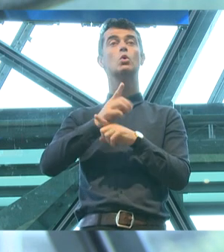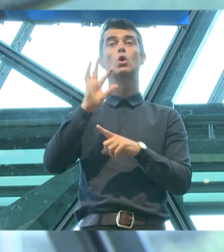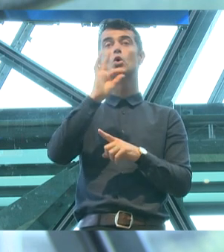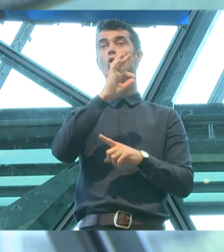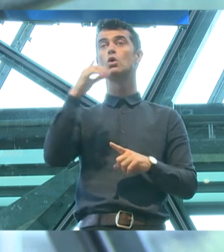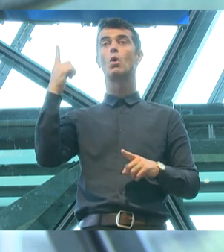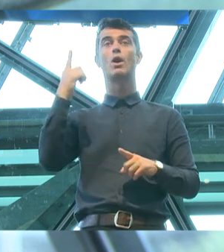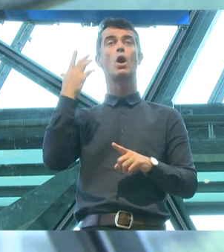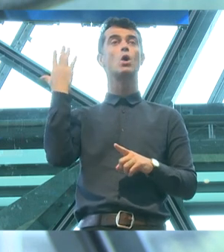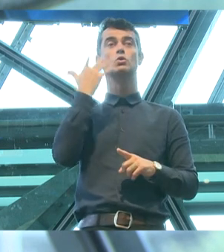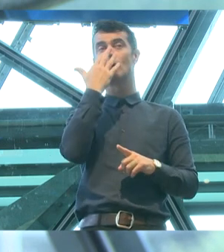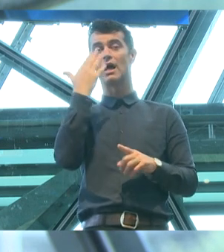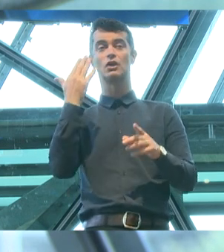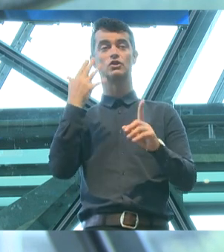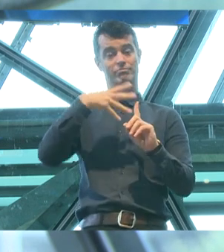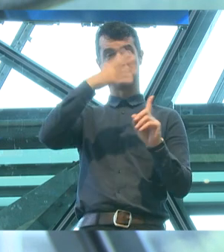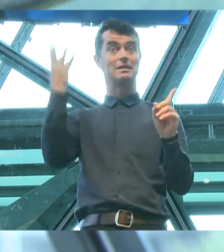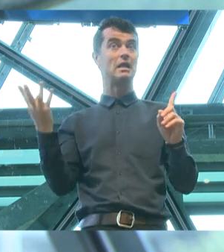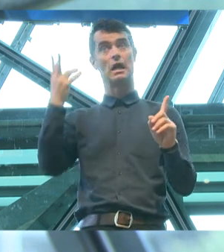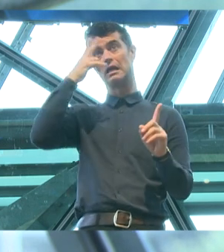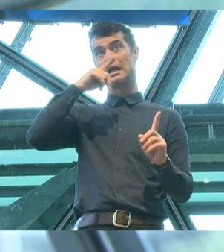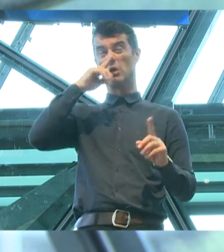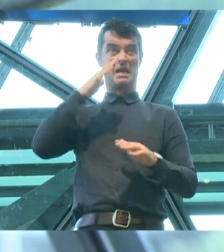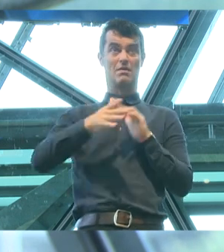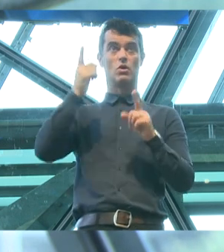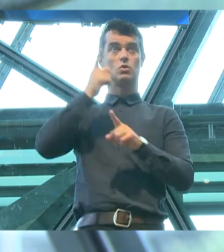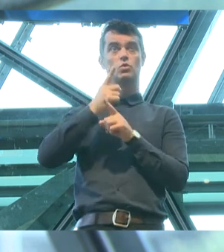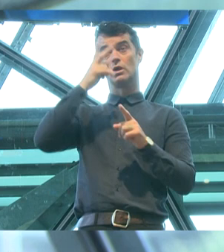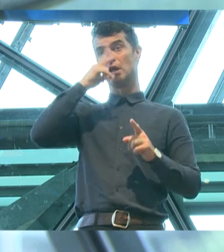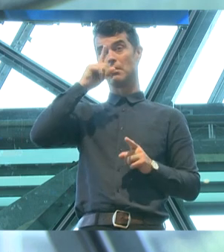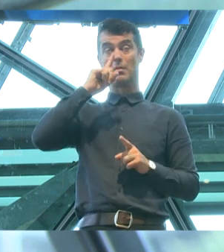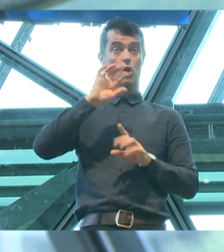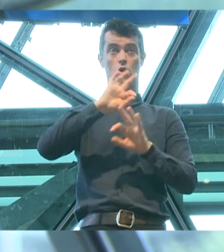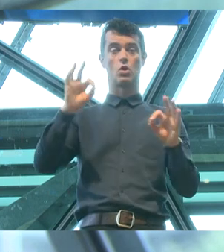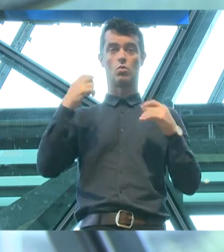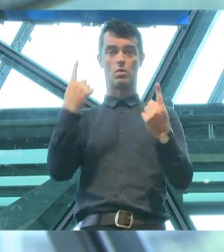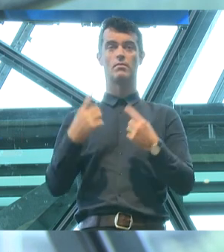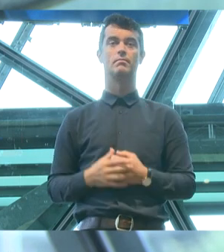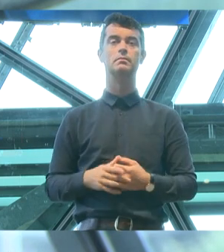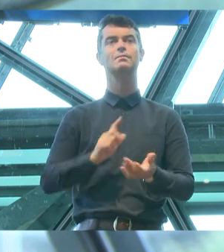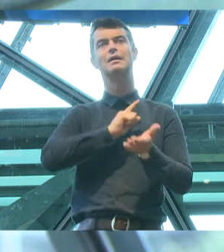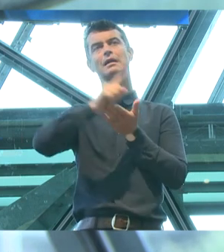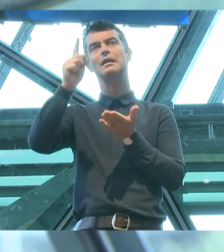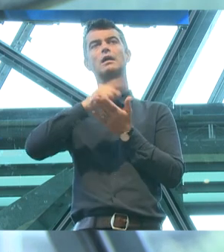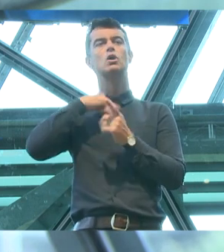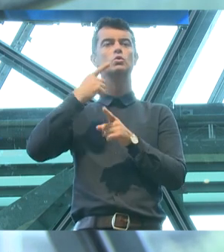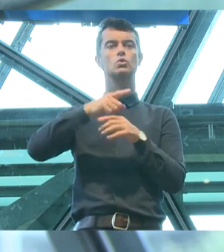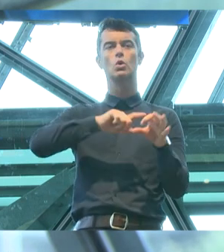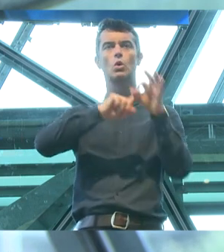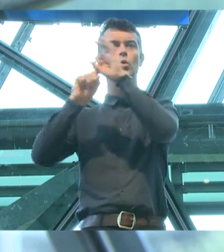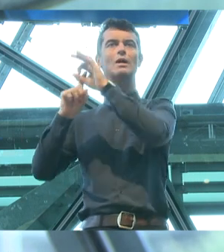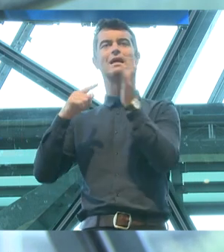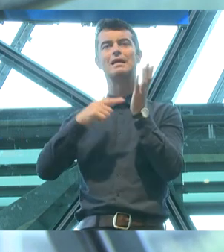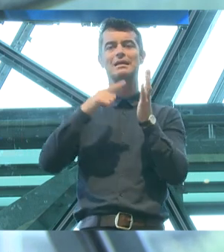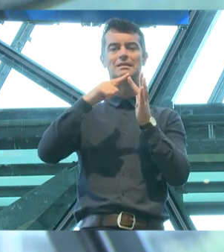school-aged LGBTIQ young person. Not one. And later, when I spoke to queer teenagers who